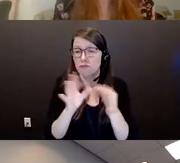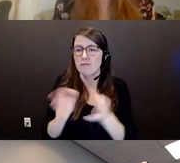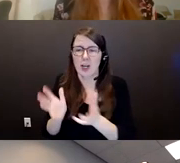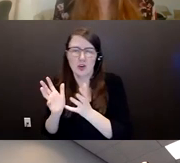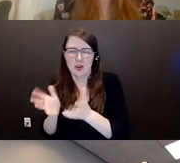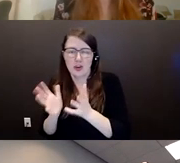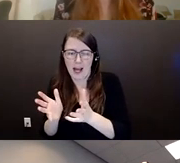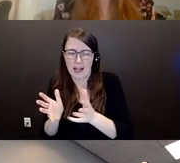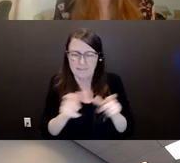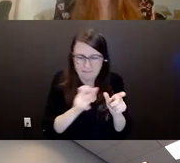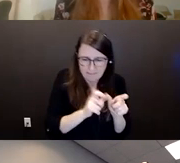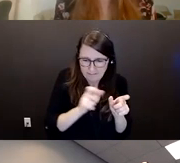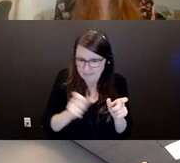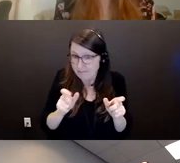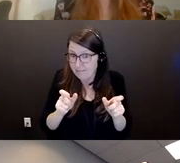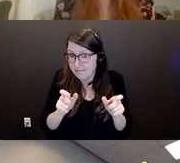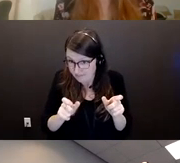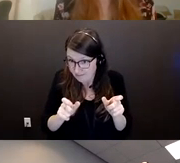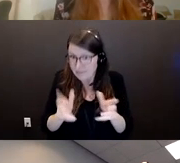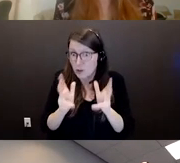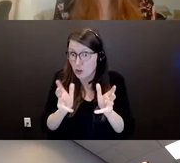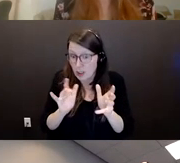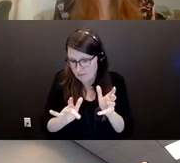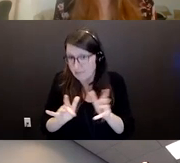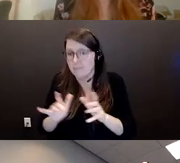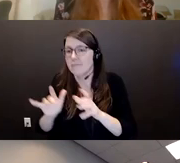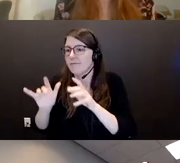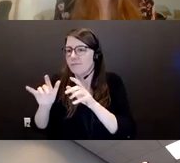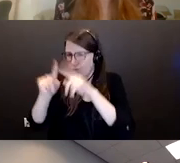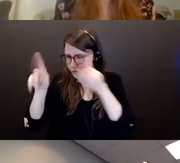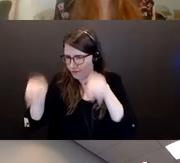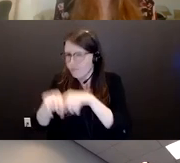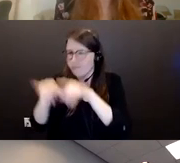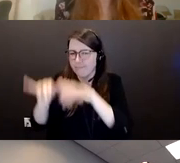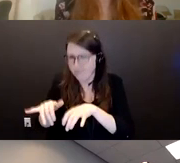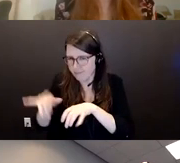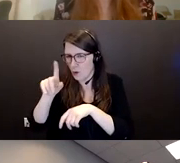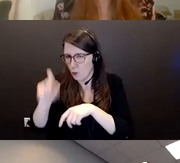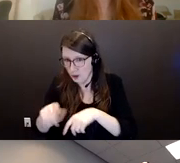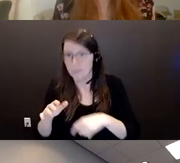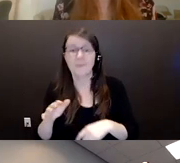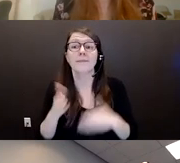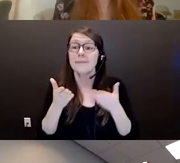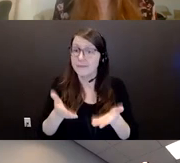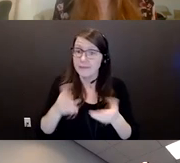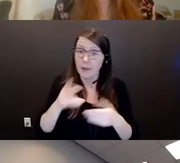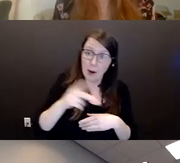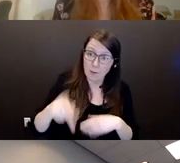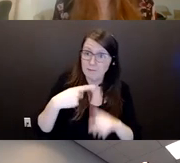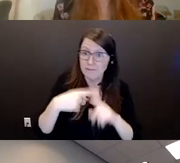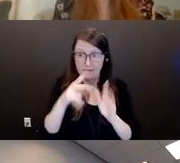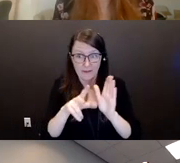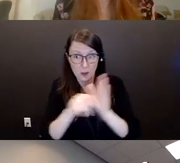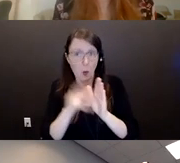website after the webinar in a couple days along with the PowerPoint presentation. We are pleased that we have an ASL interpreter